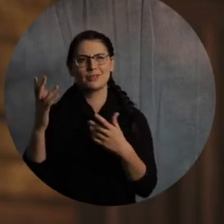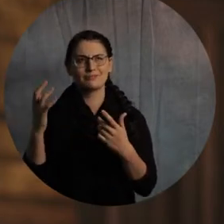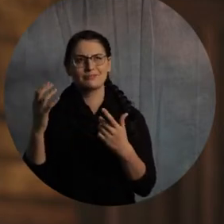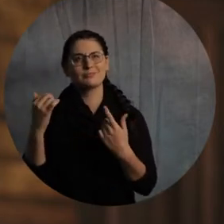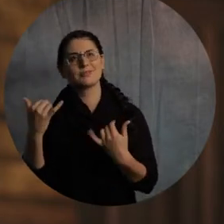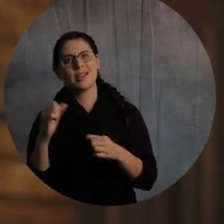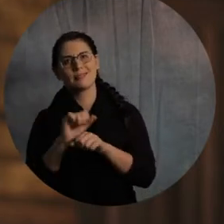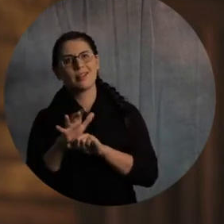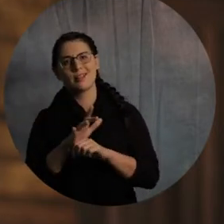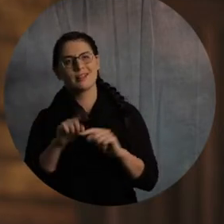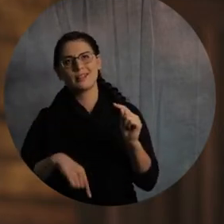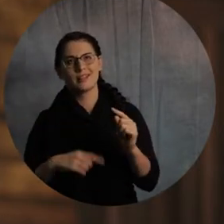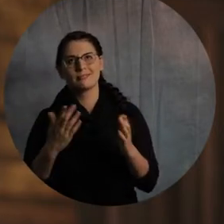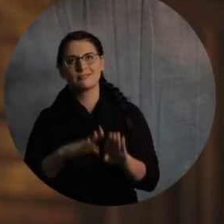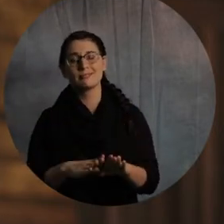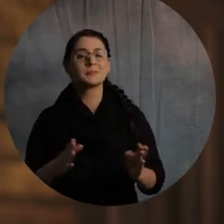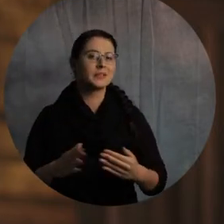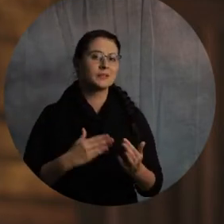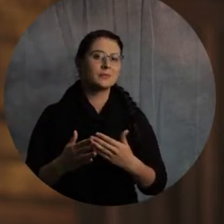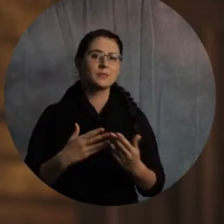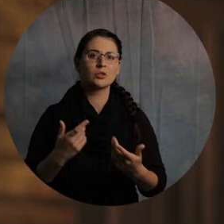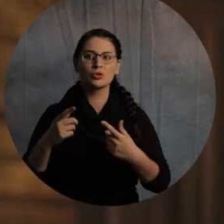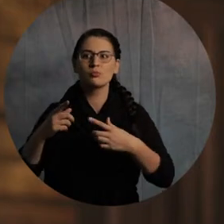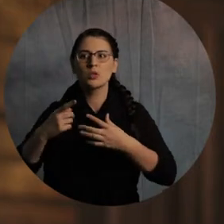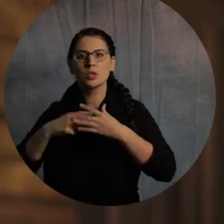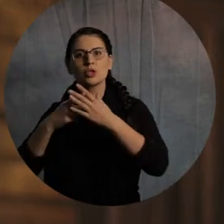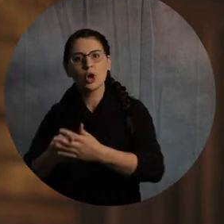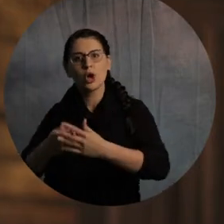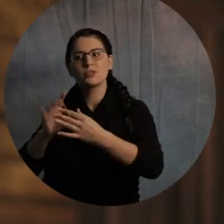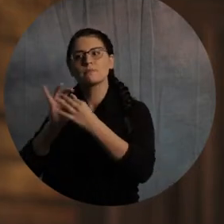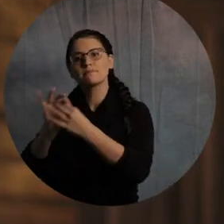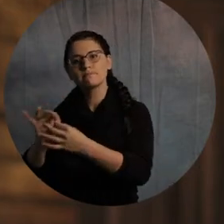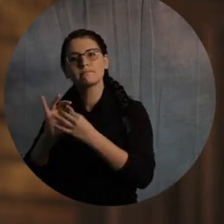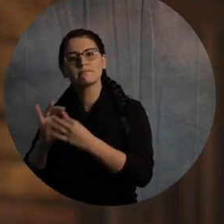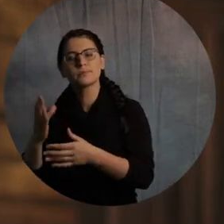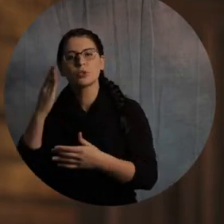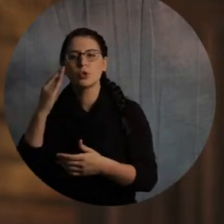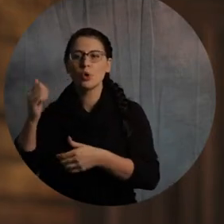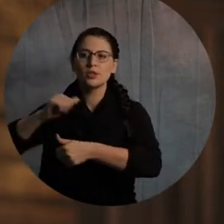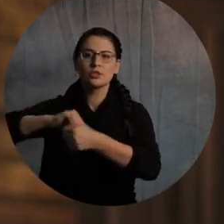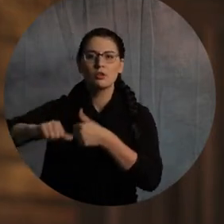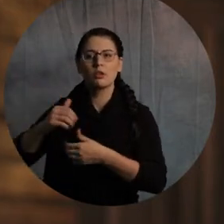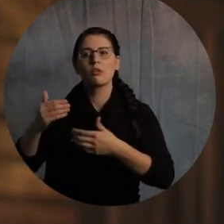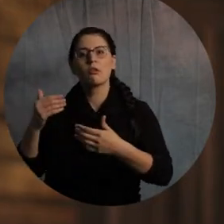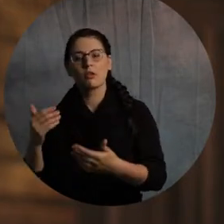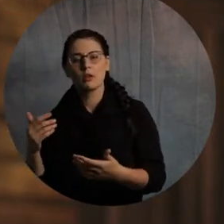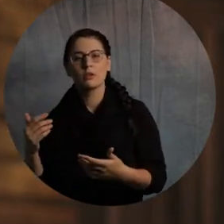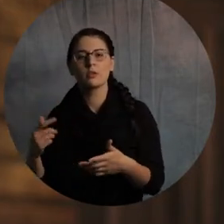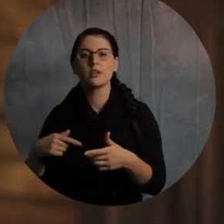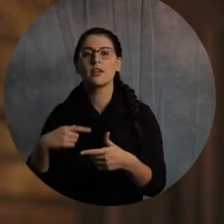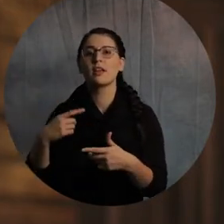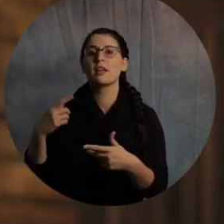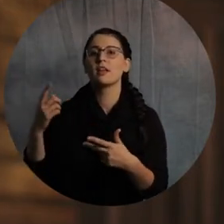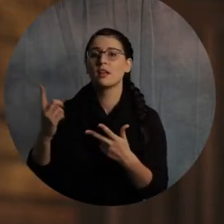But, but you start figuring out ways to get to know them. And, then you do this, like, crazy wild thing. Alright? You're like, hey, why don't we go to eat lunch on Sunday?